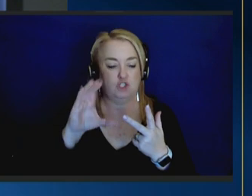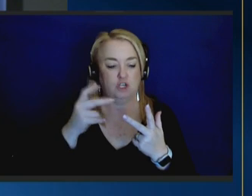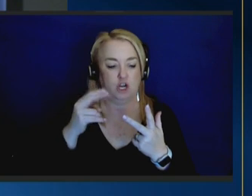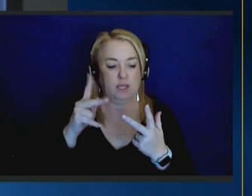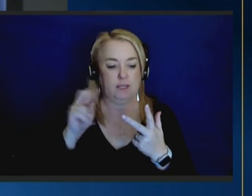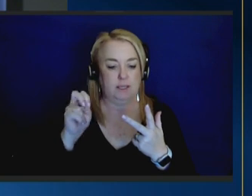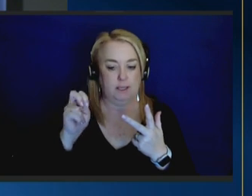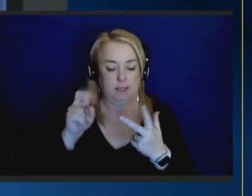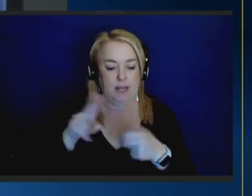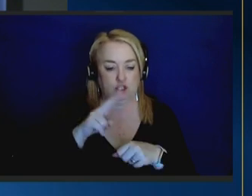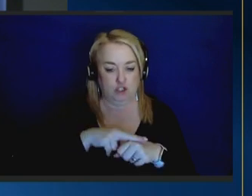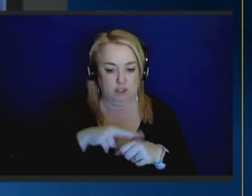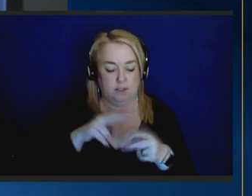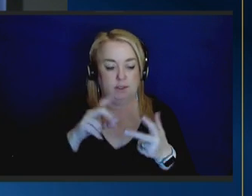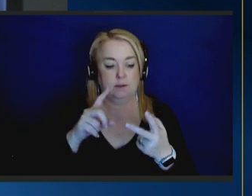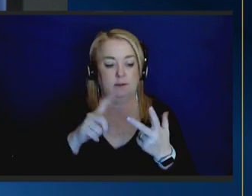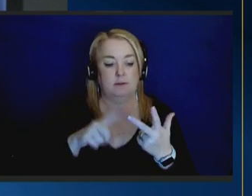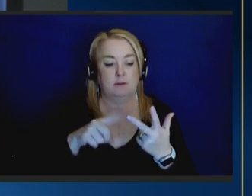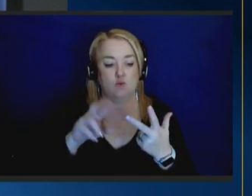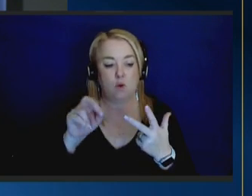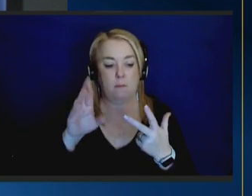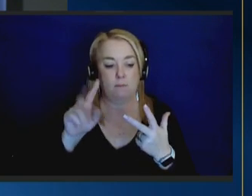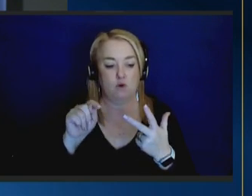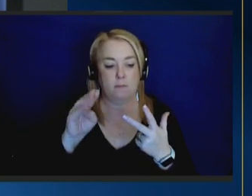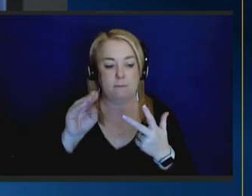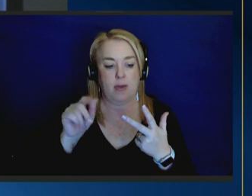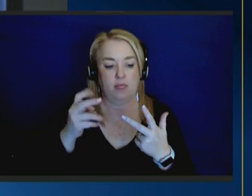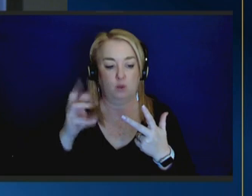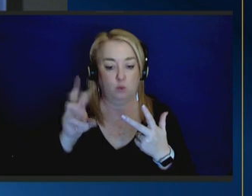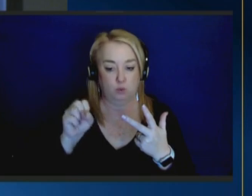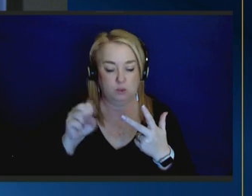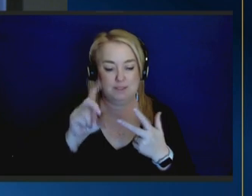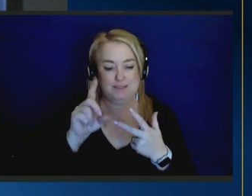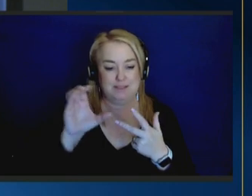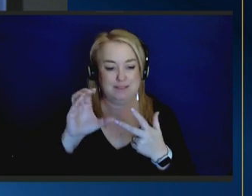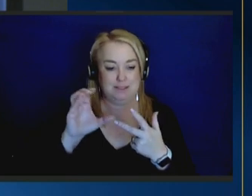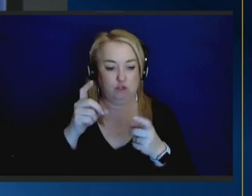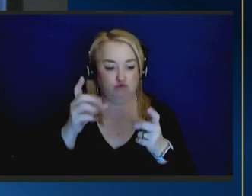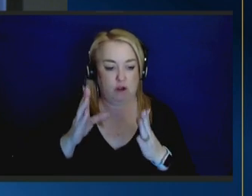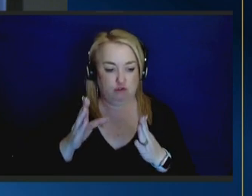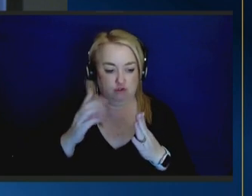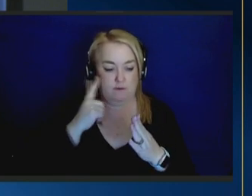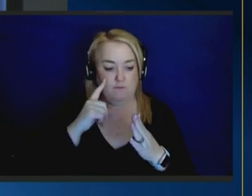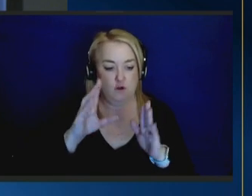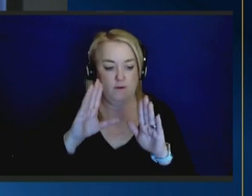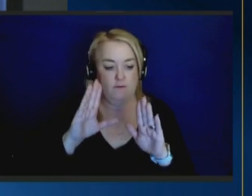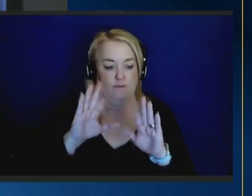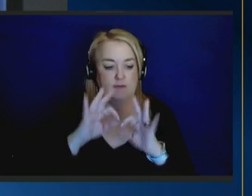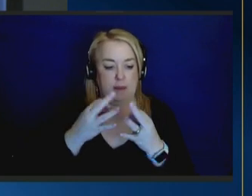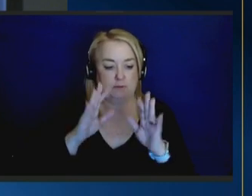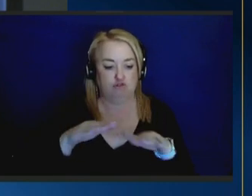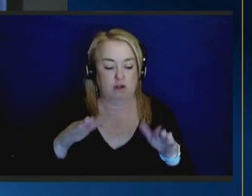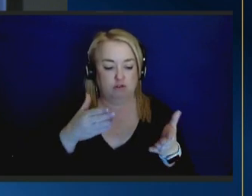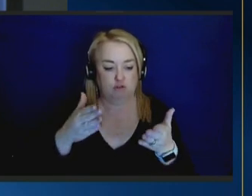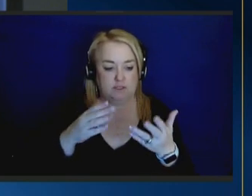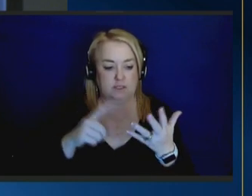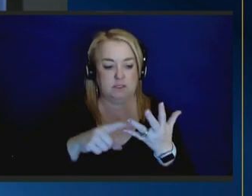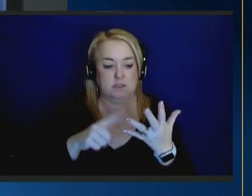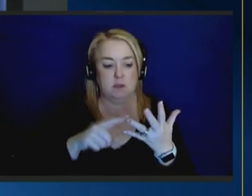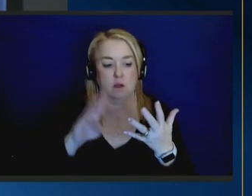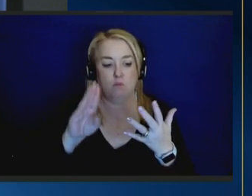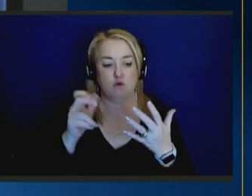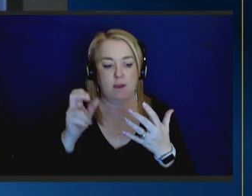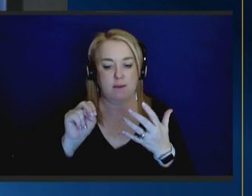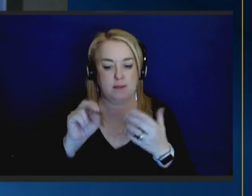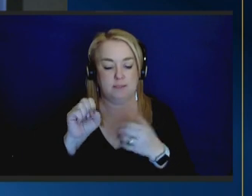public health and human services robert matthews who is the dc director of family and child services brian samuels executive